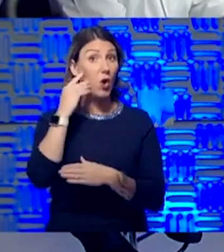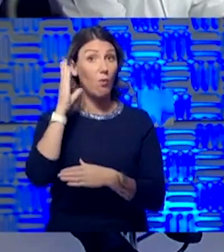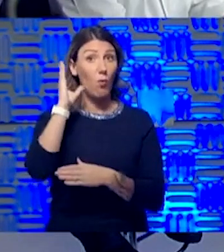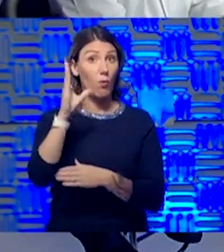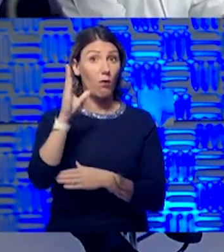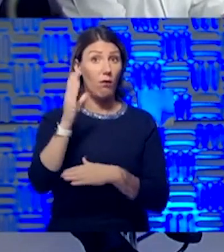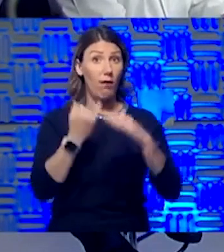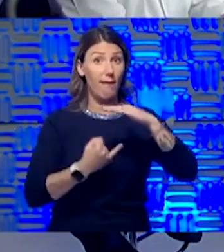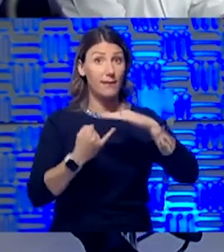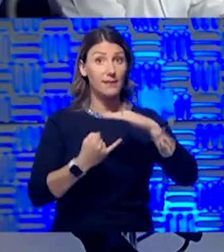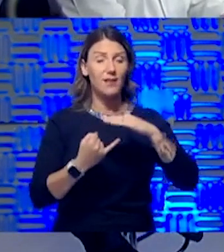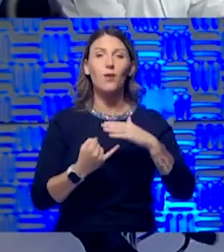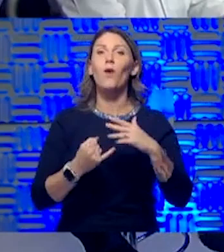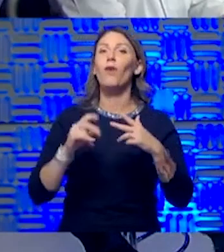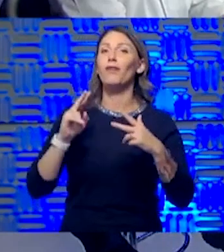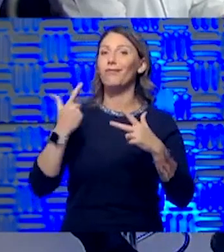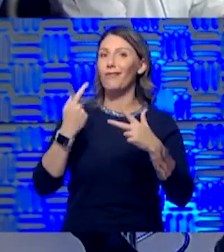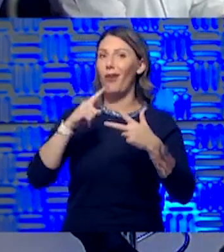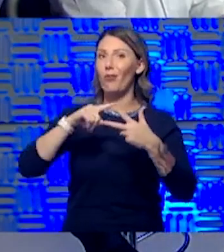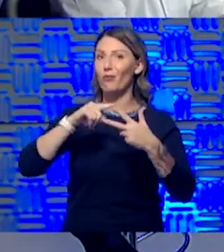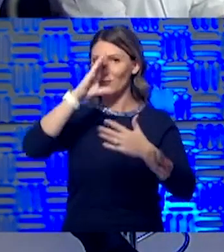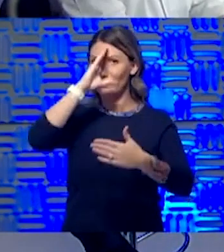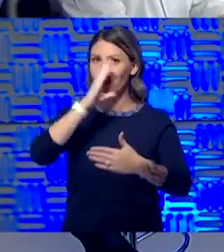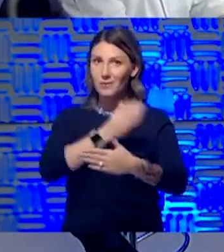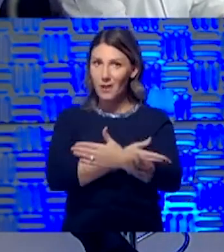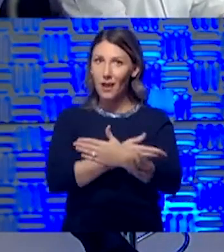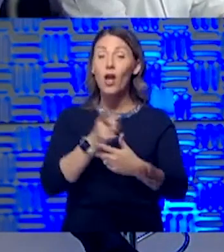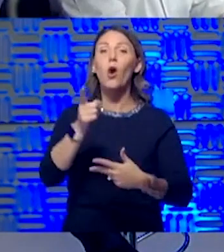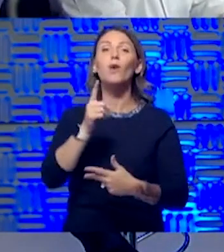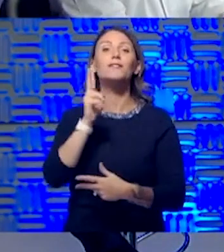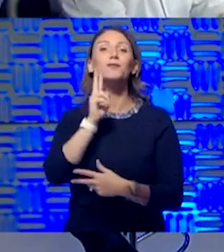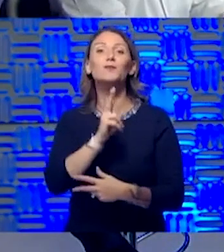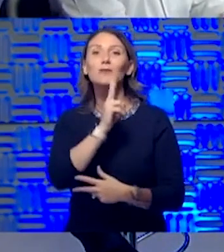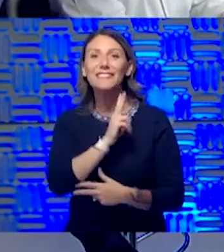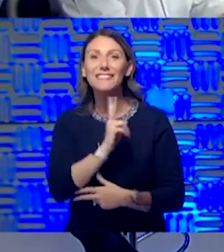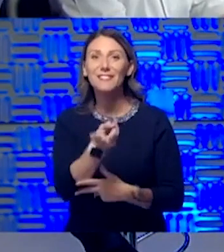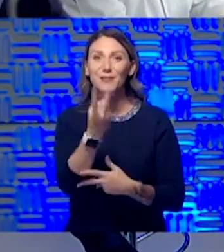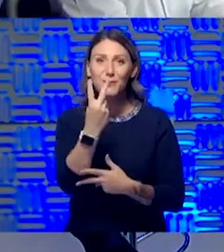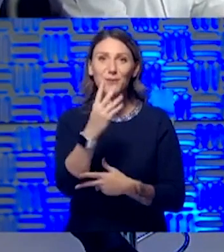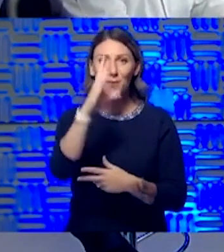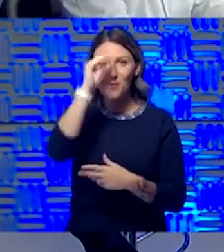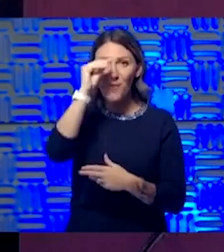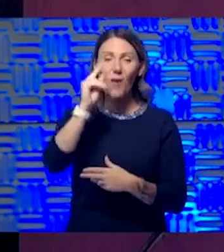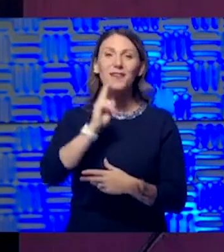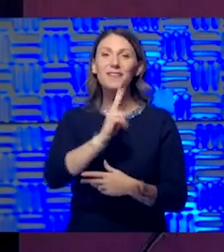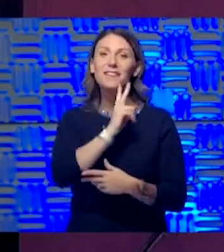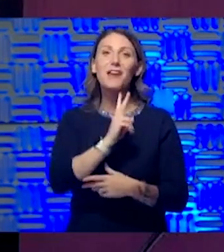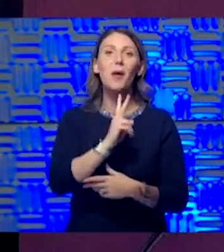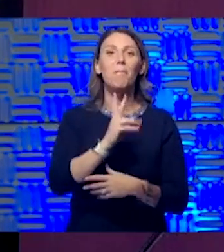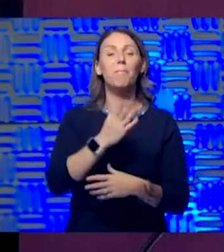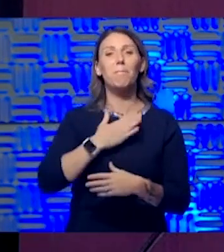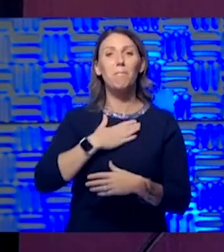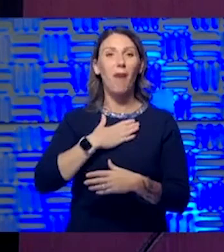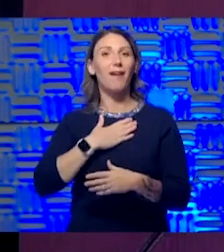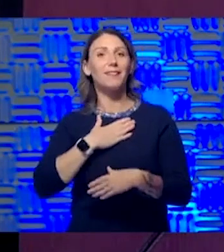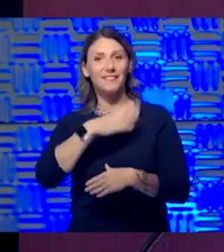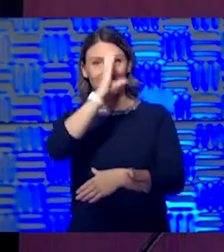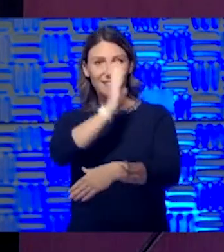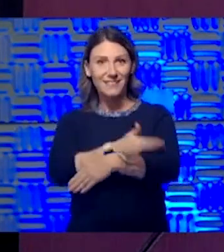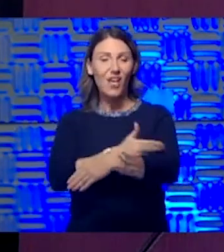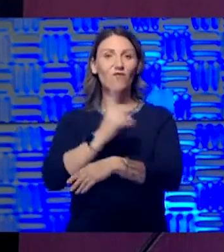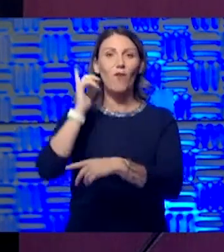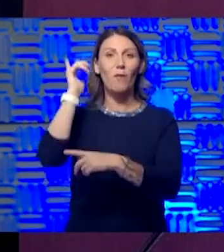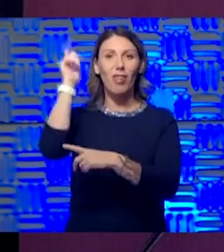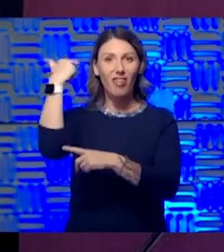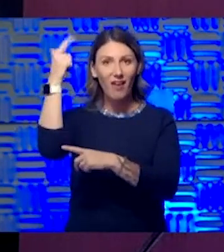actually, the other son, he came home from London. He has twins, by the way. The two boys are twins. Yeah. So my son from London came home and quarantined in his brother's